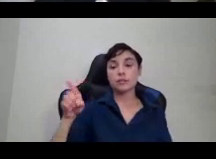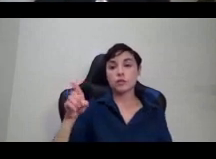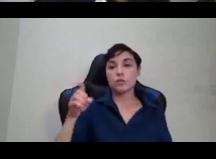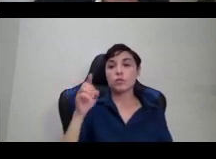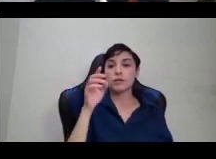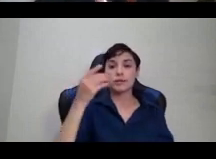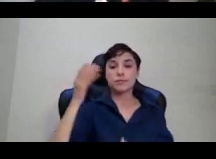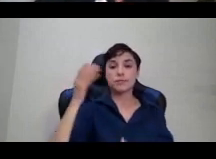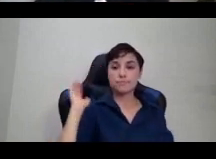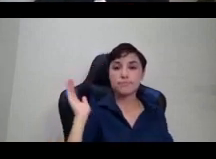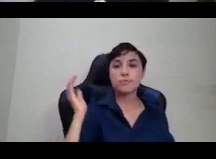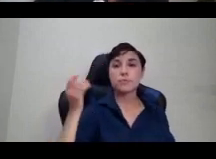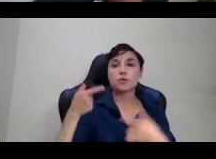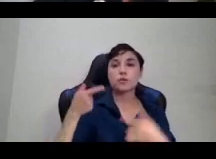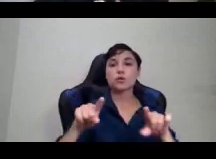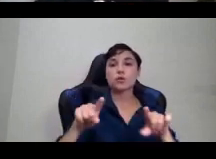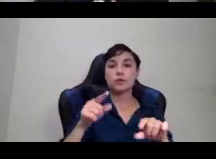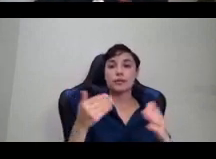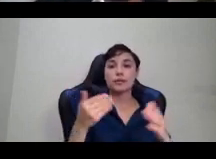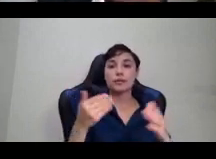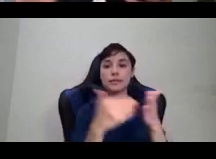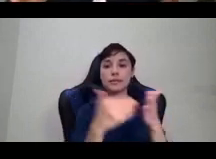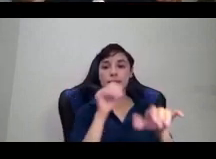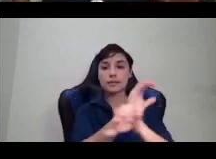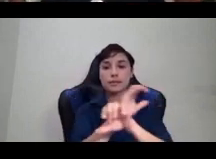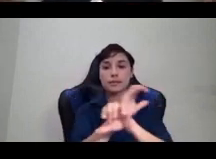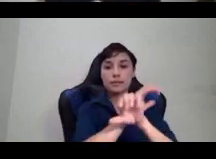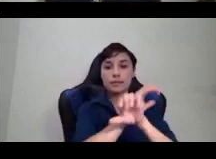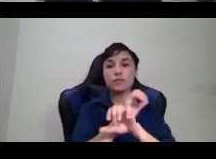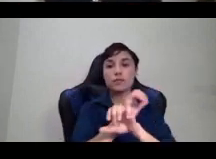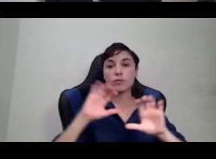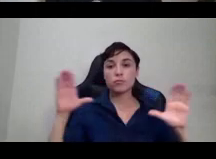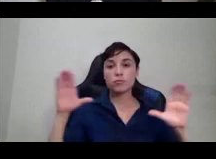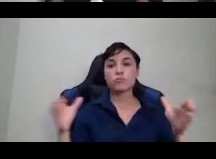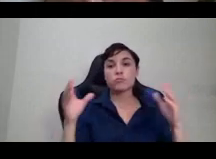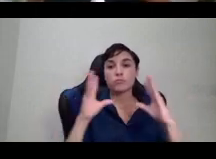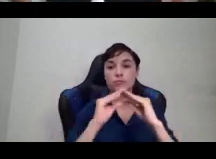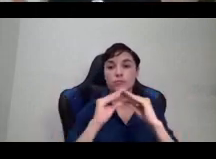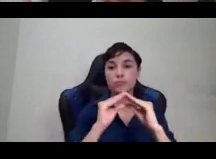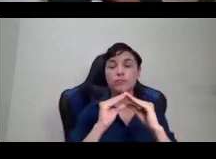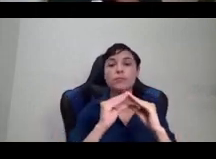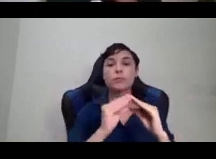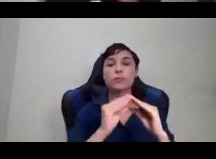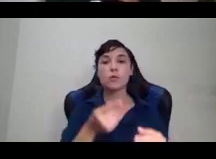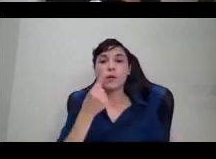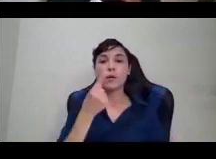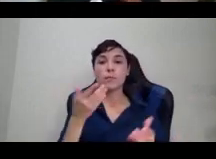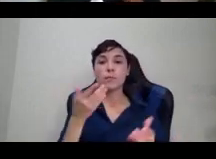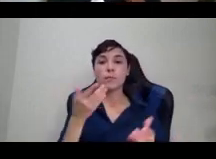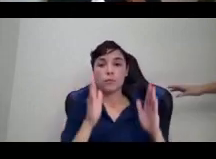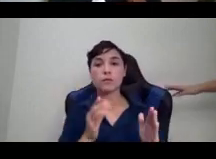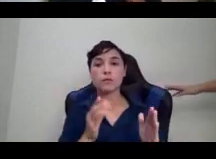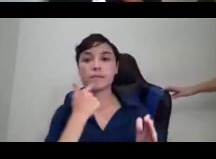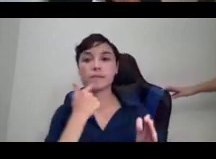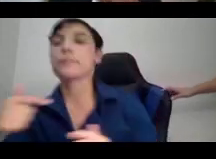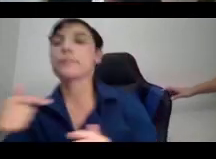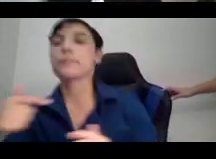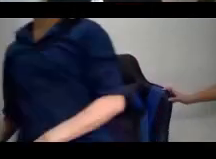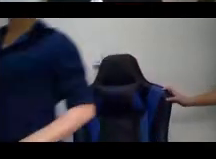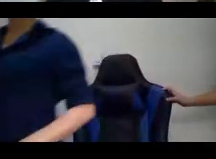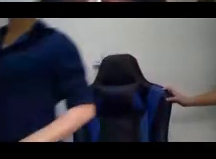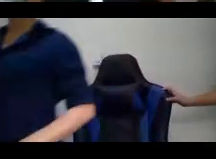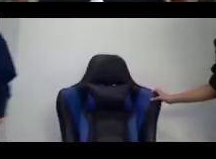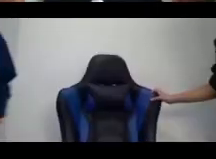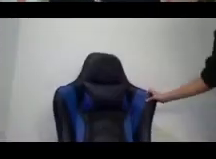someone accused her of the very common trans misogynist accusation that